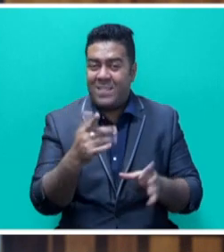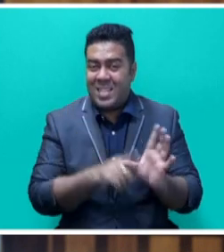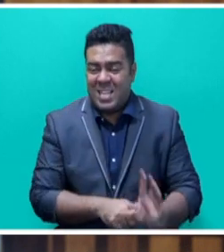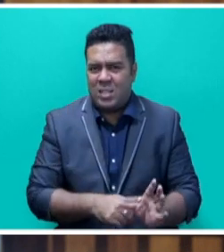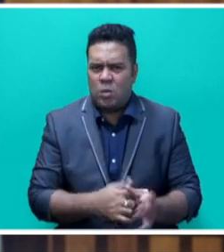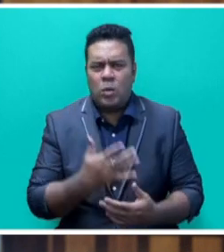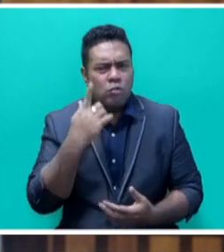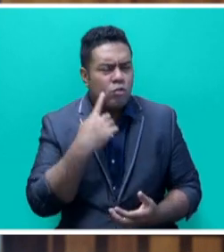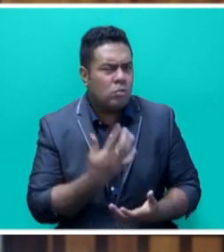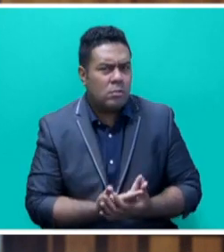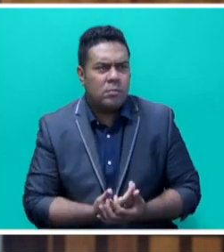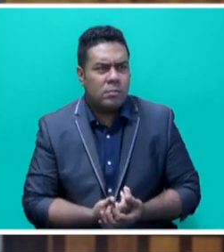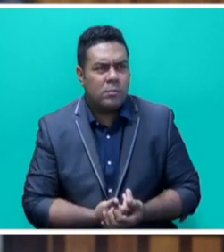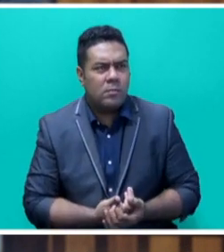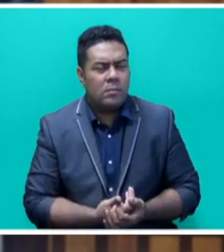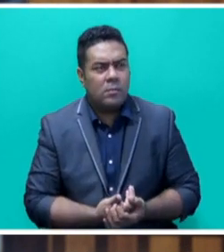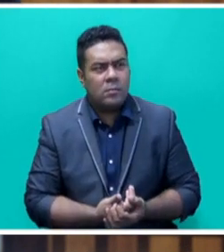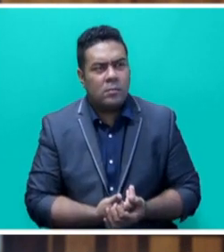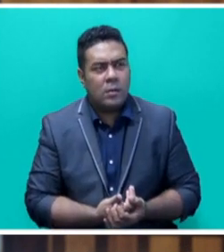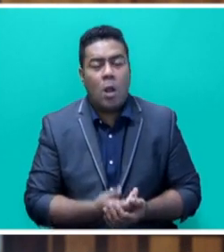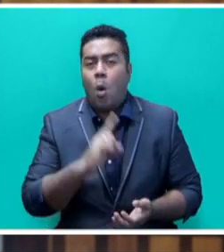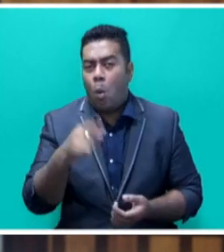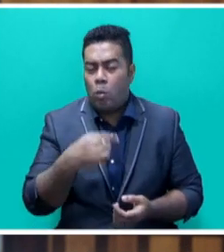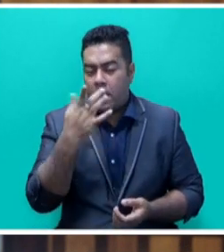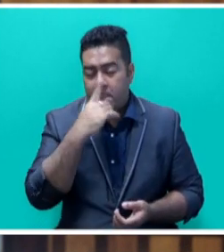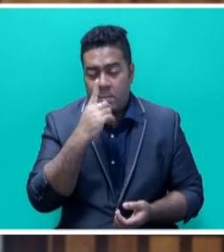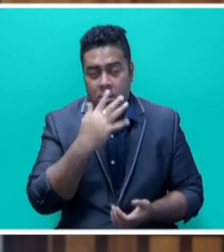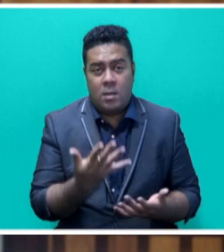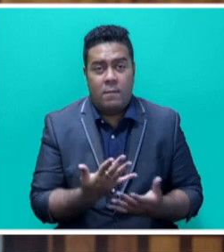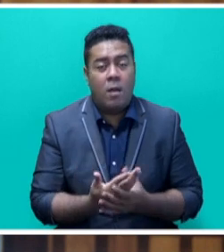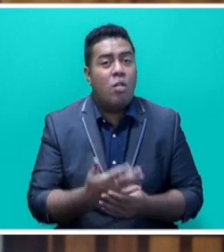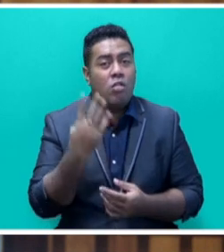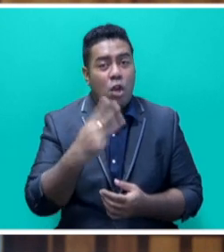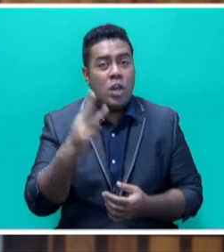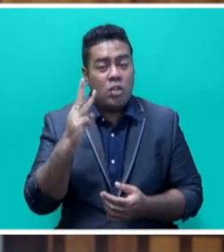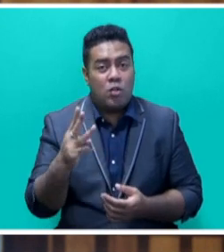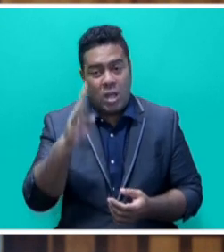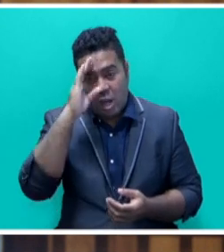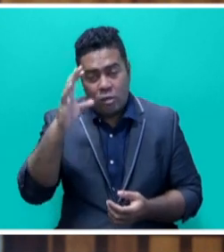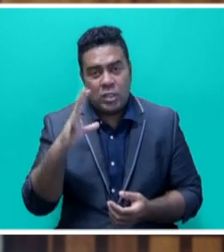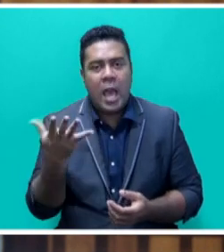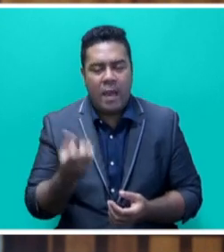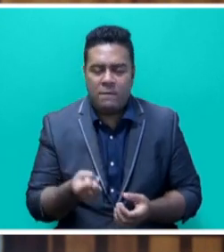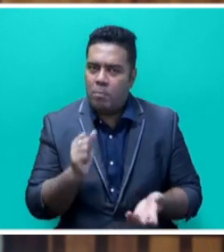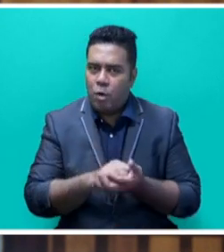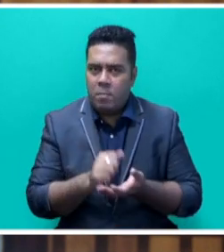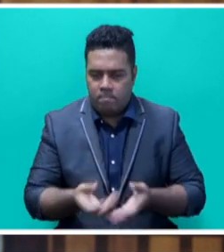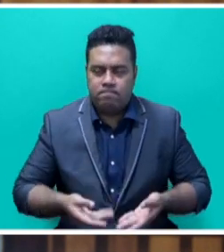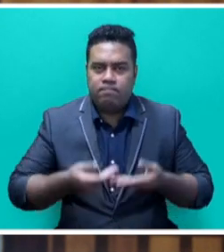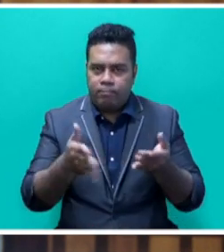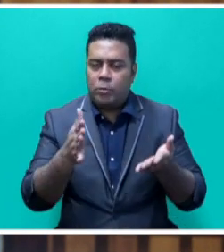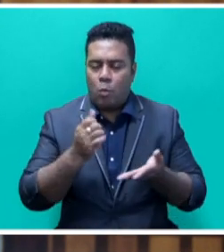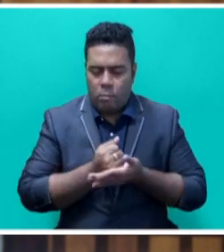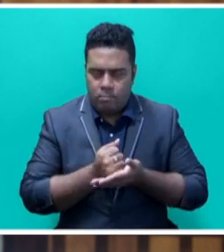to reduce carbon emissions. Only a handful of countries, 33, in fact, have officially submitted their long-term commitments